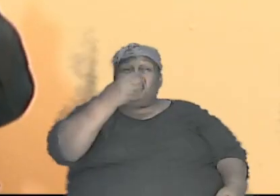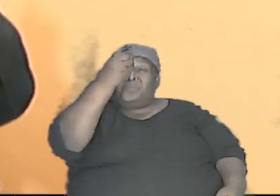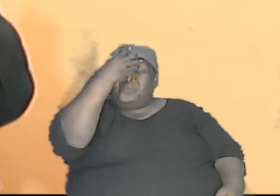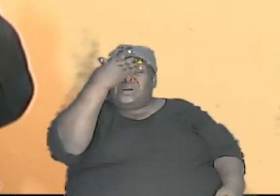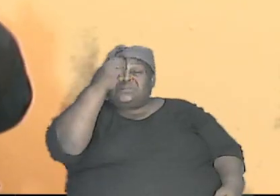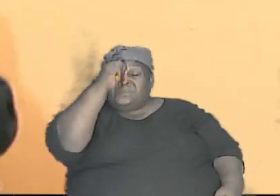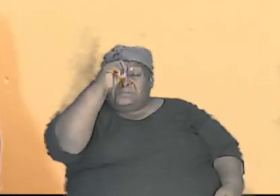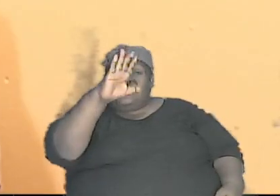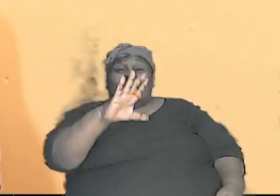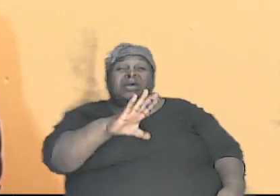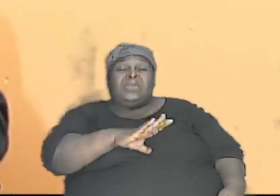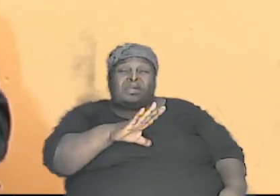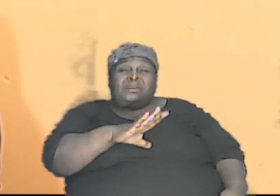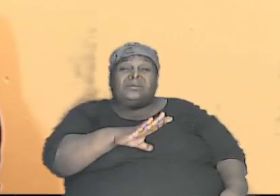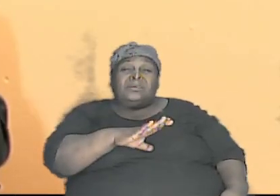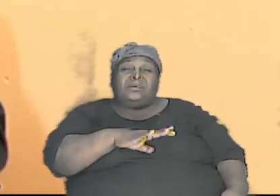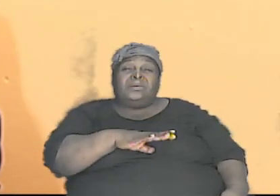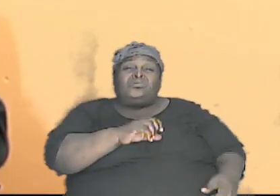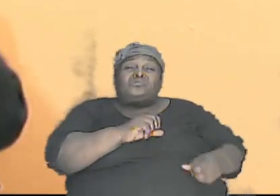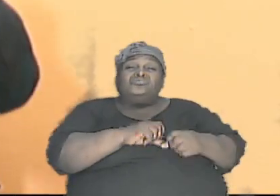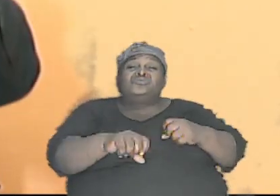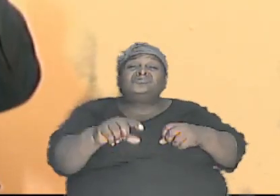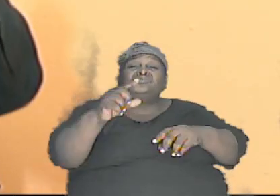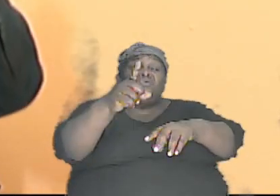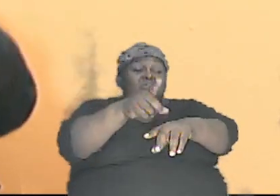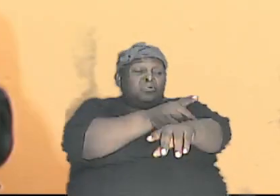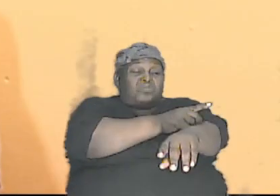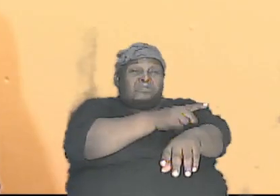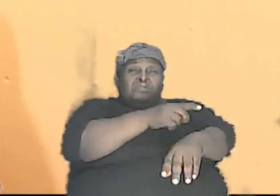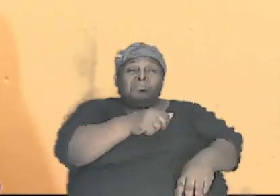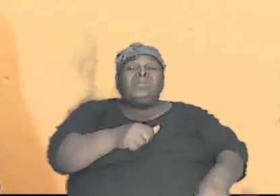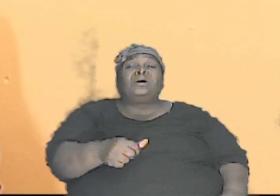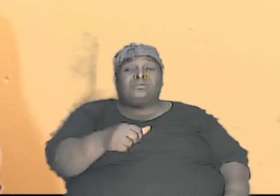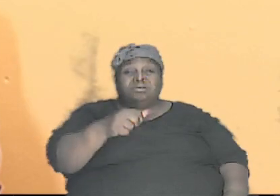into it and I say white in quotes and so have black men